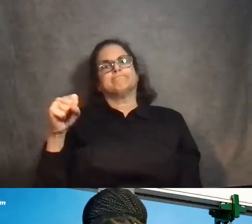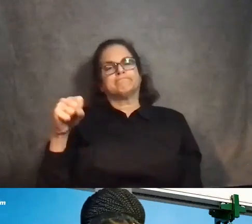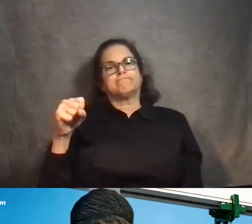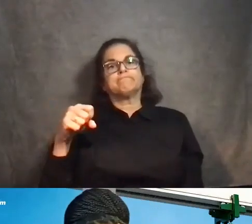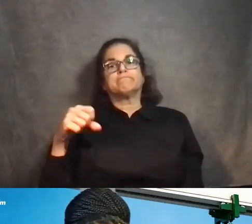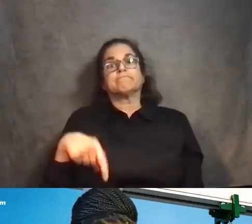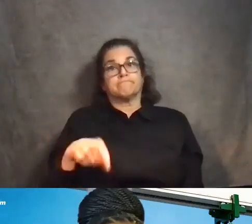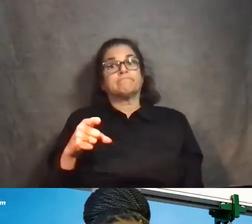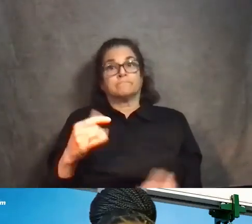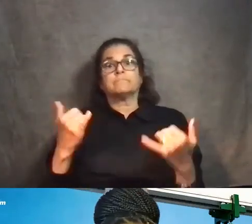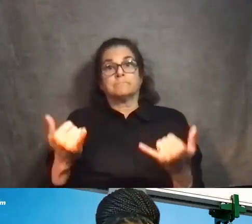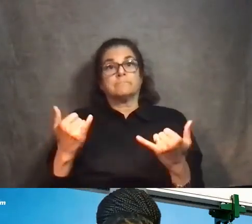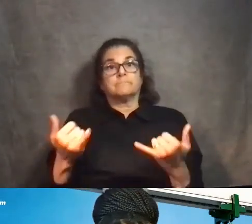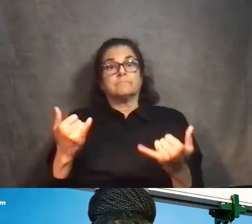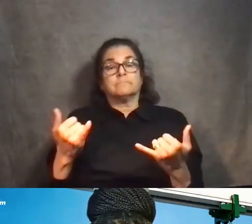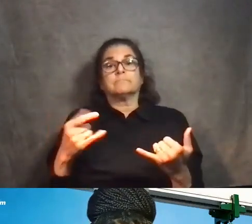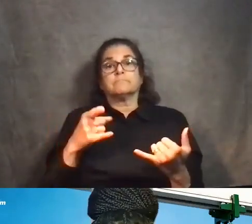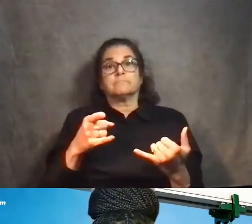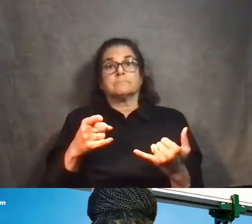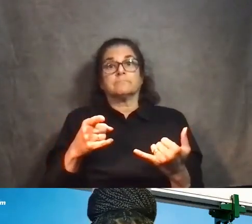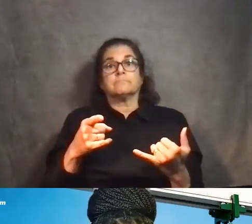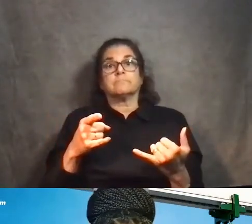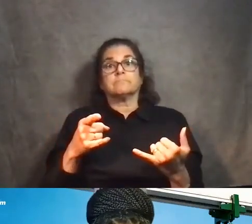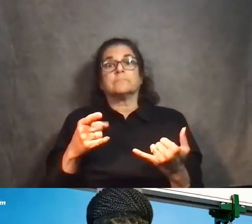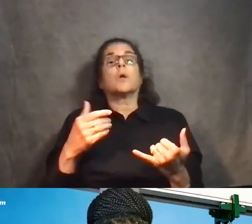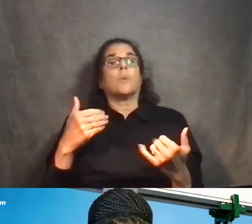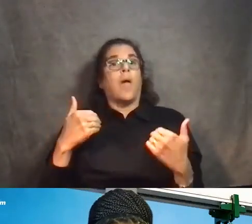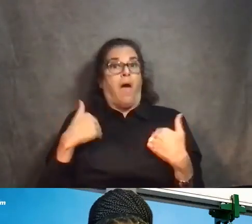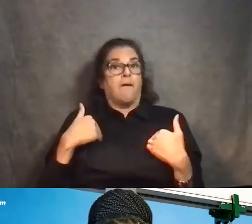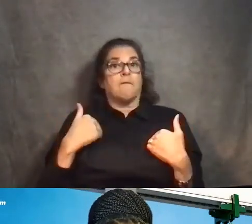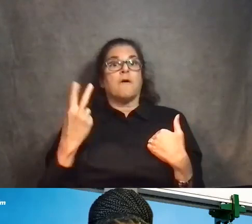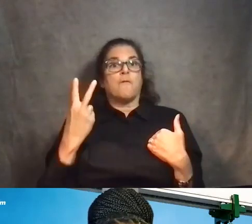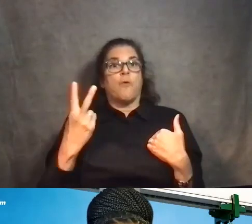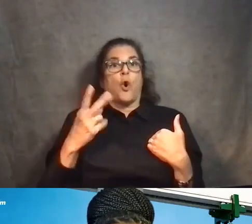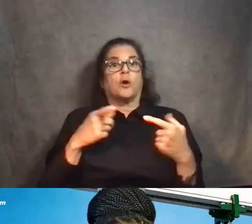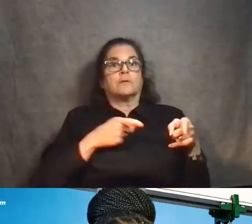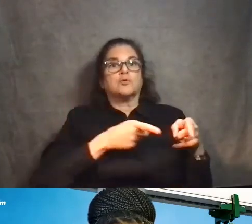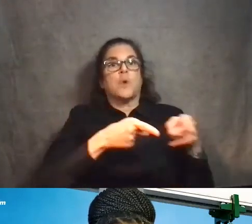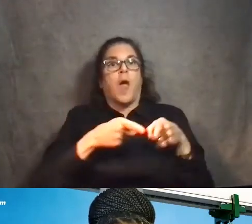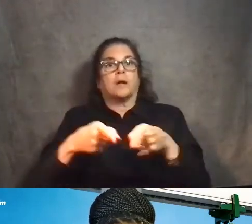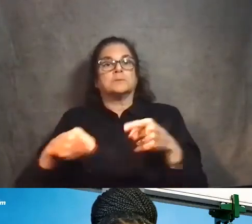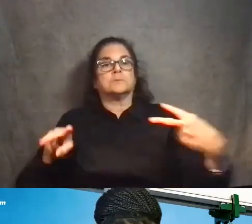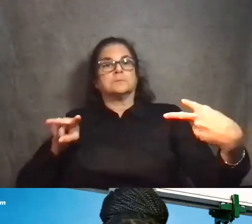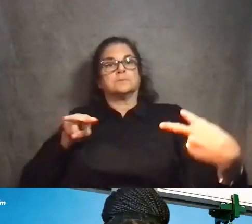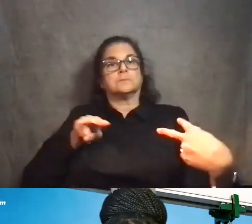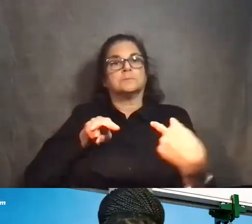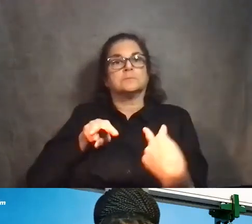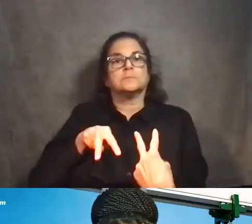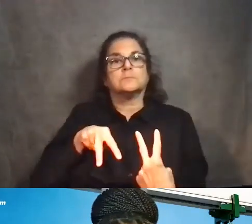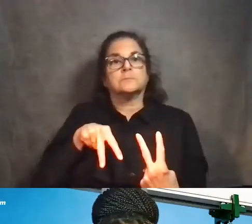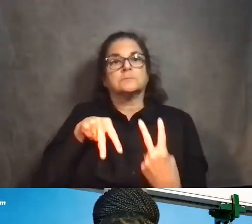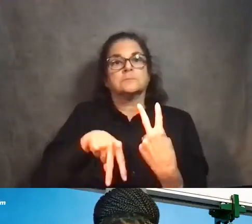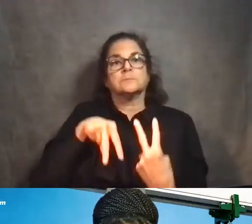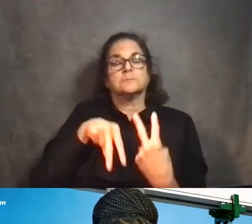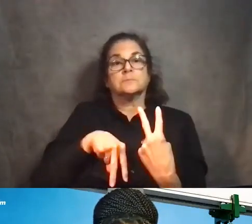to this area is that we have the real estate of four different tracks. So we split the project into stage A